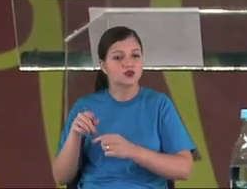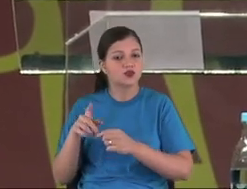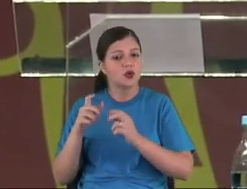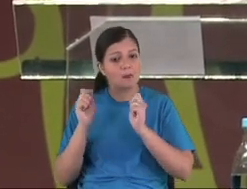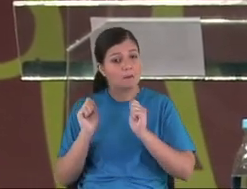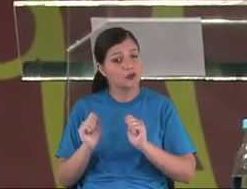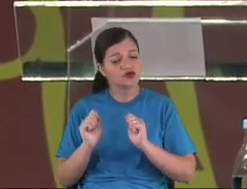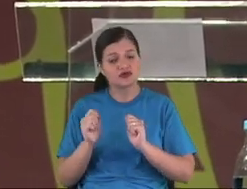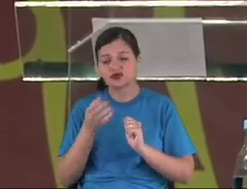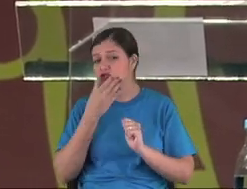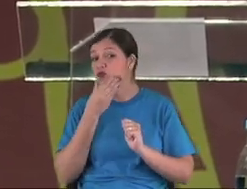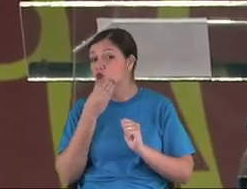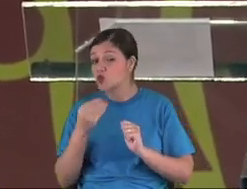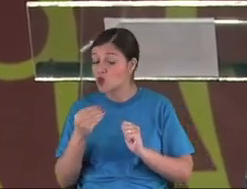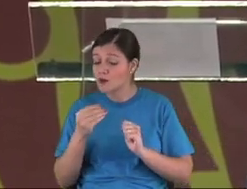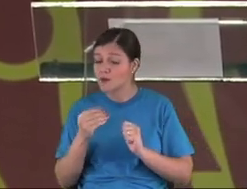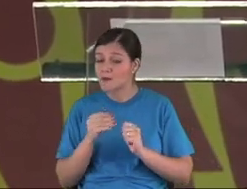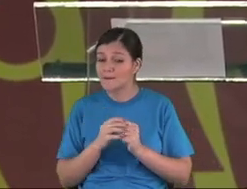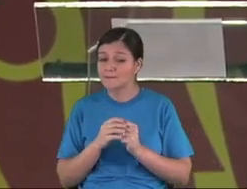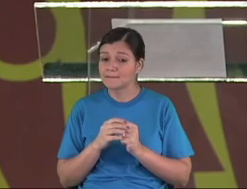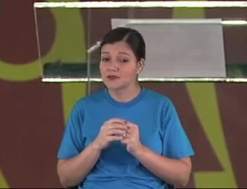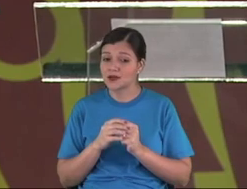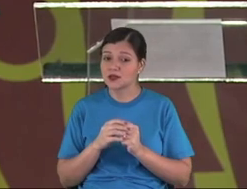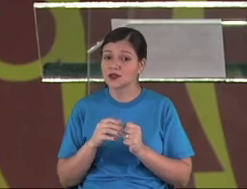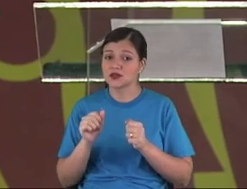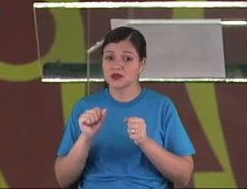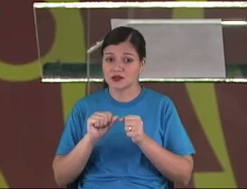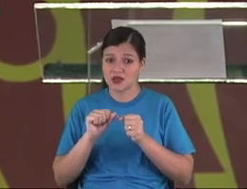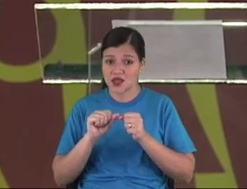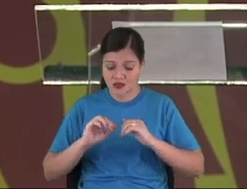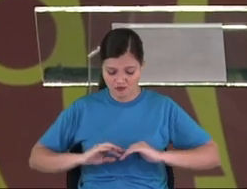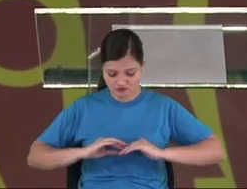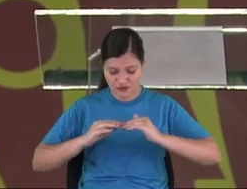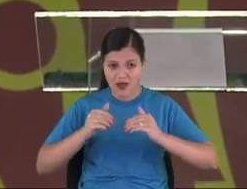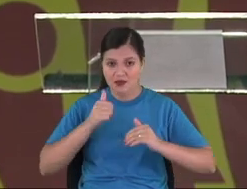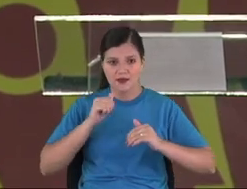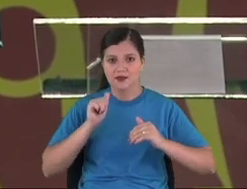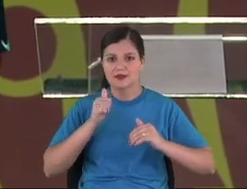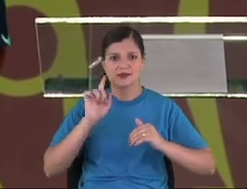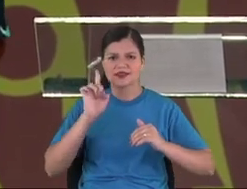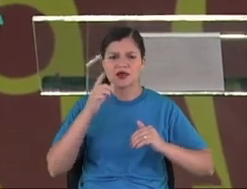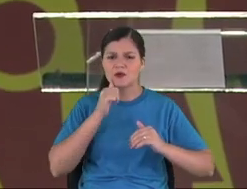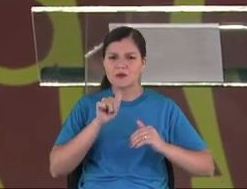For example, in the creation of the world, the man could make the kid, right?